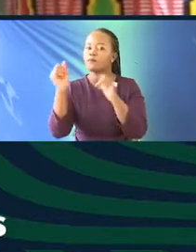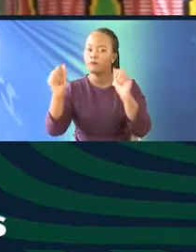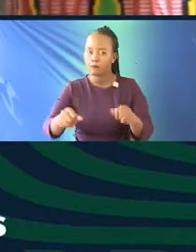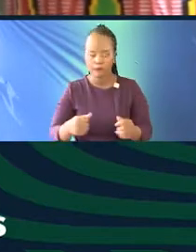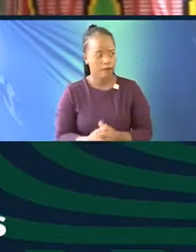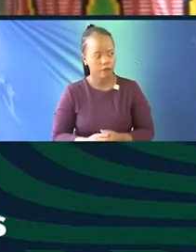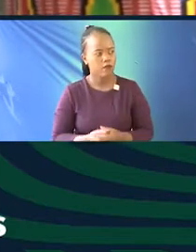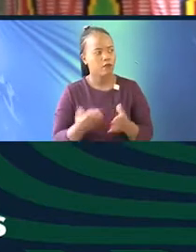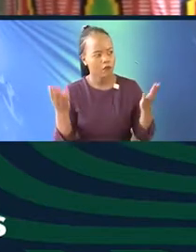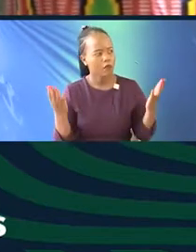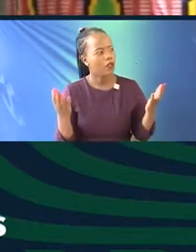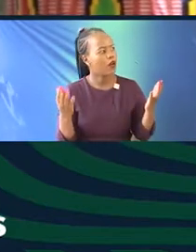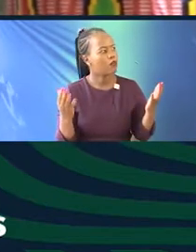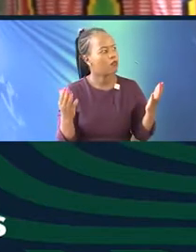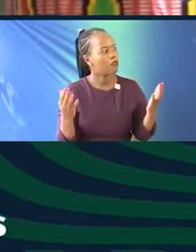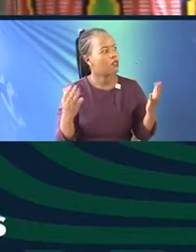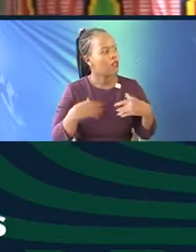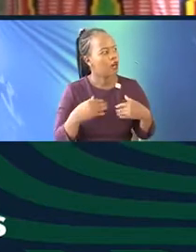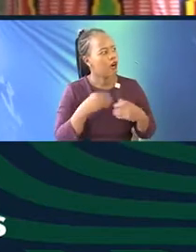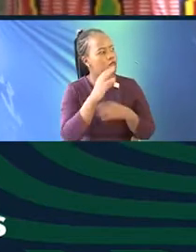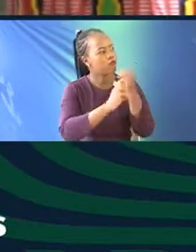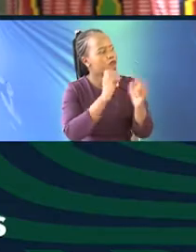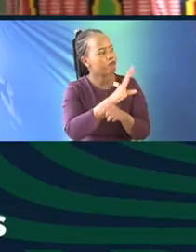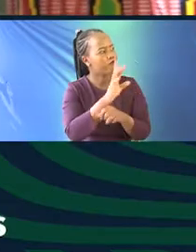Okay, we can run with the slides. they up?